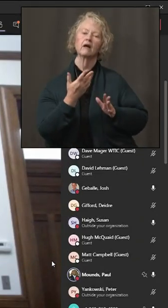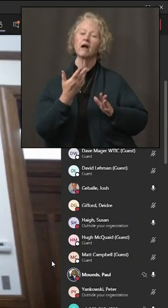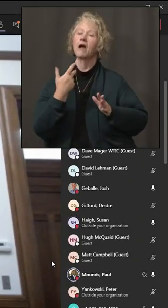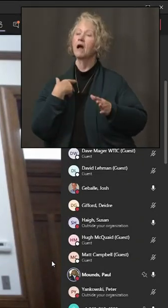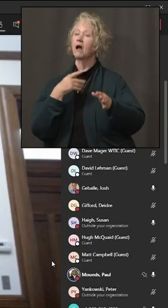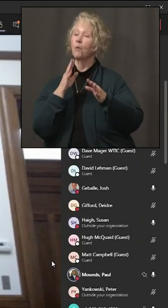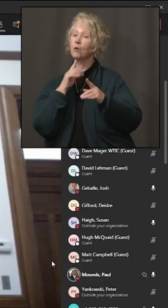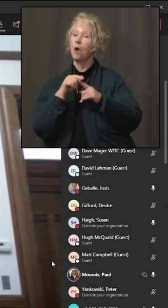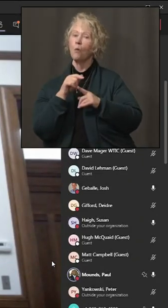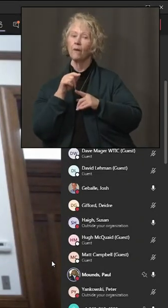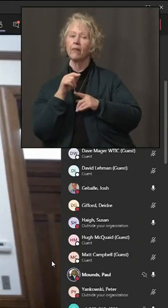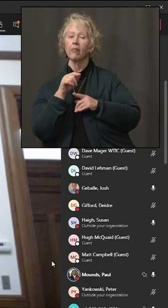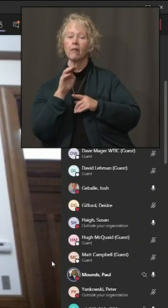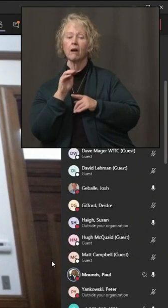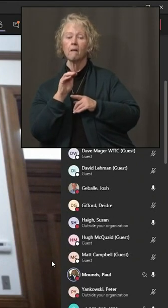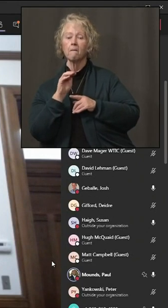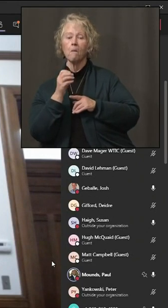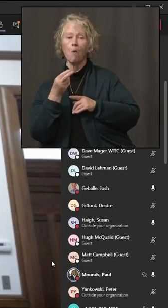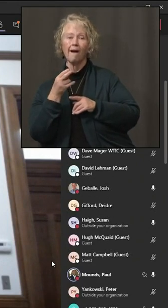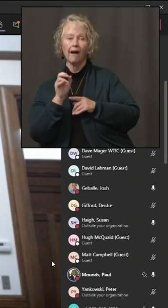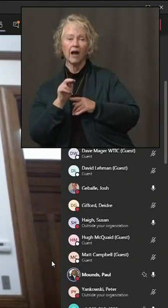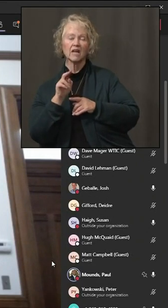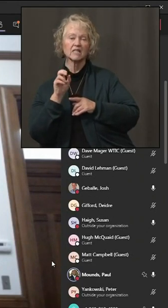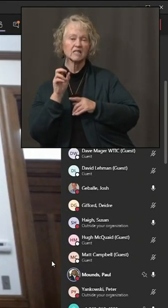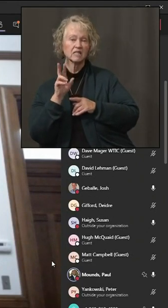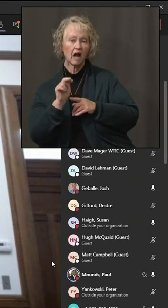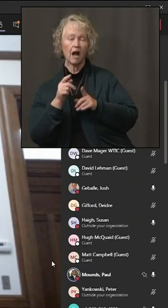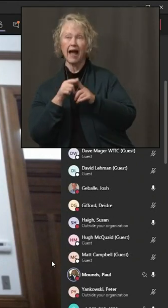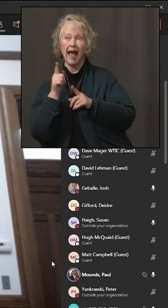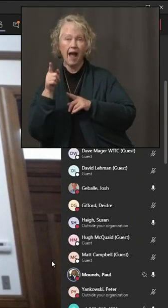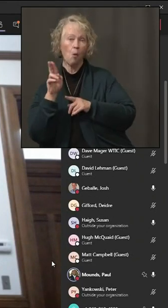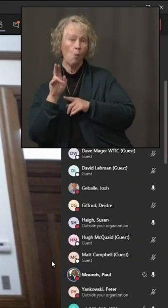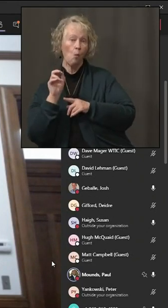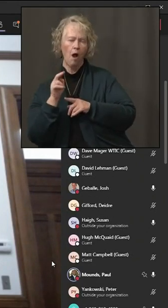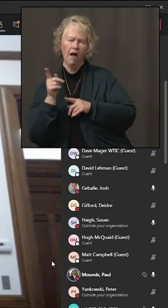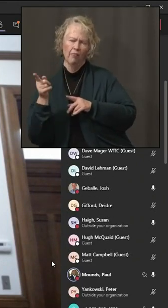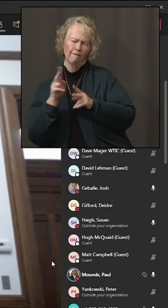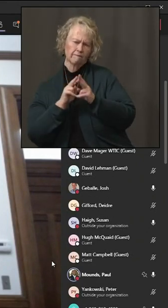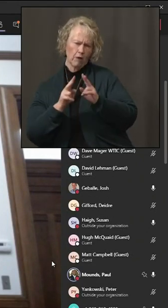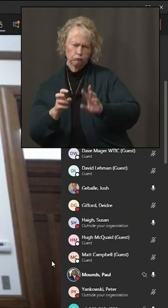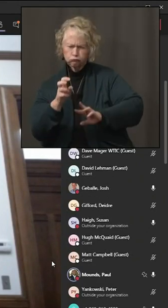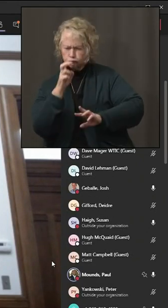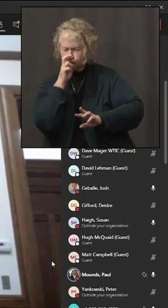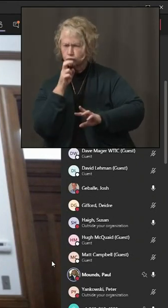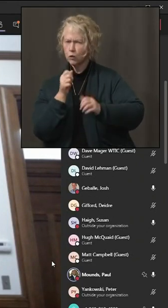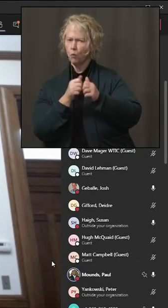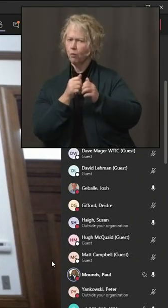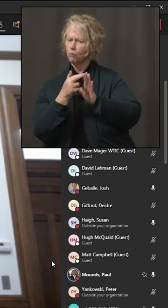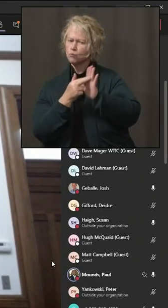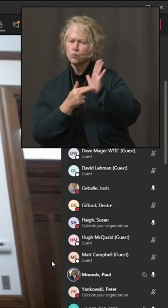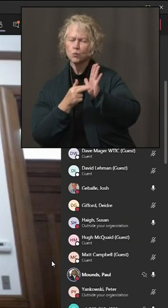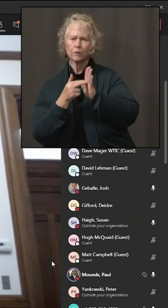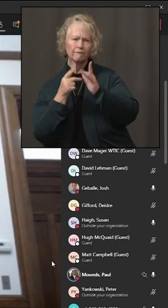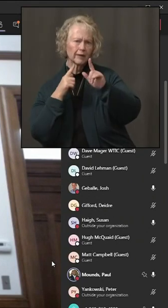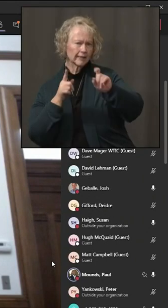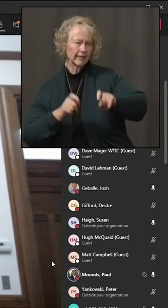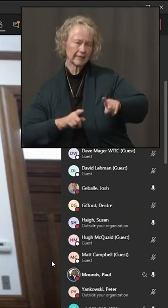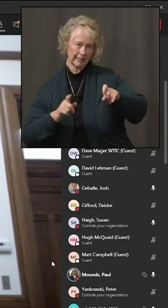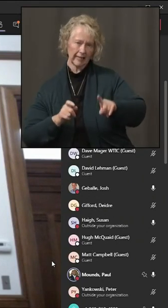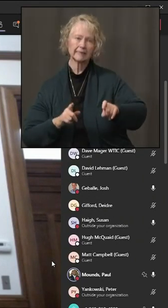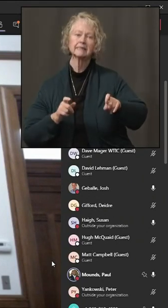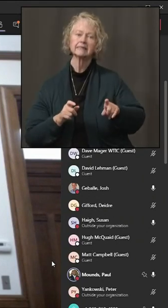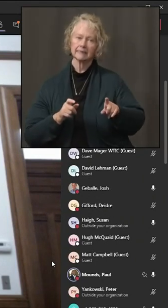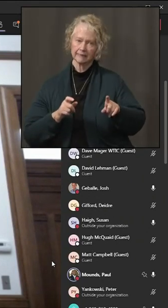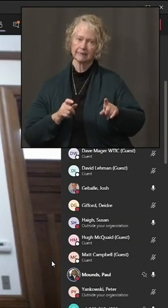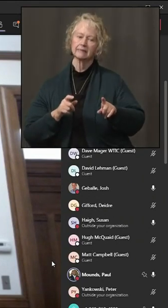with Mohegan Sun, UConn Athletics, they're very aggressive in terms of their protocols, particularly on the testing that will be done